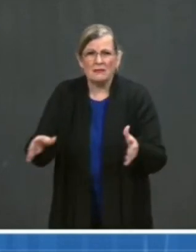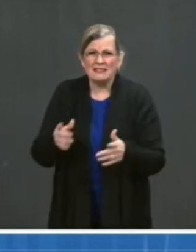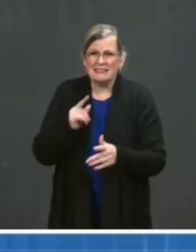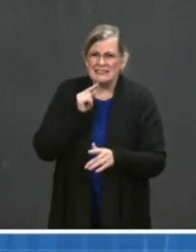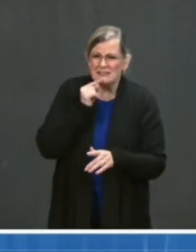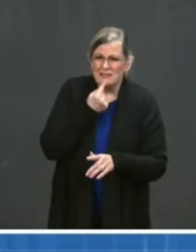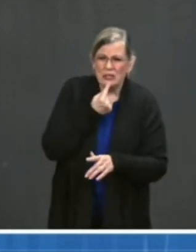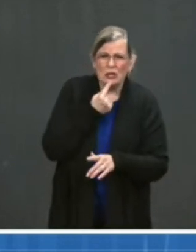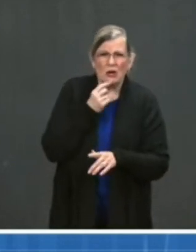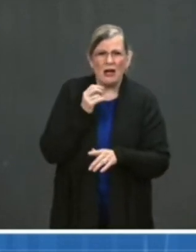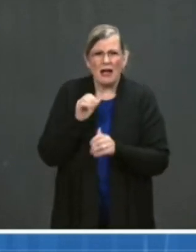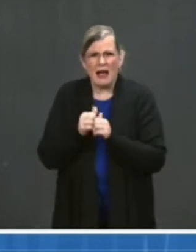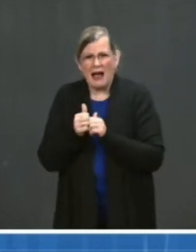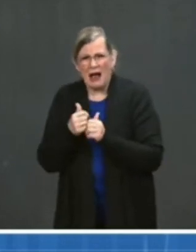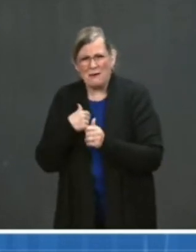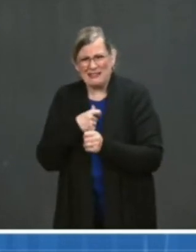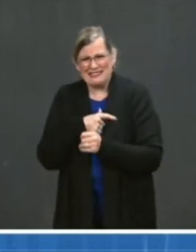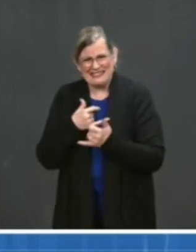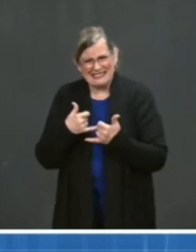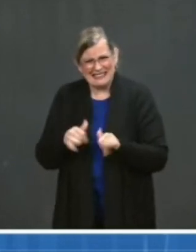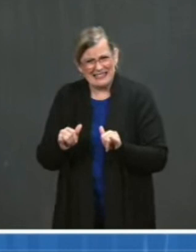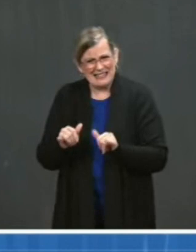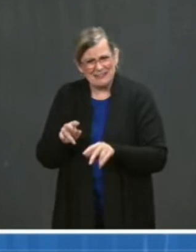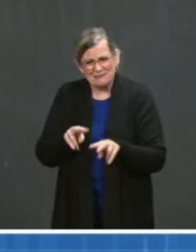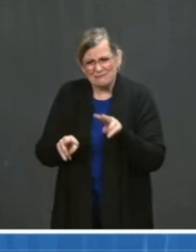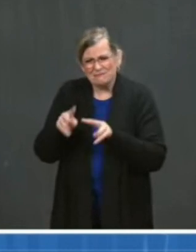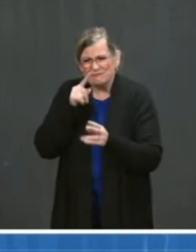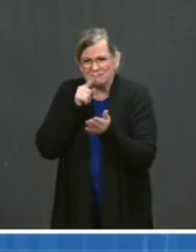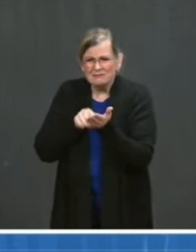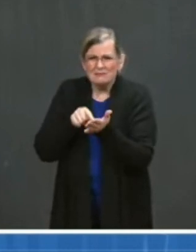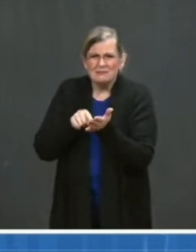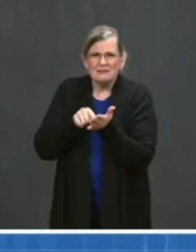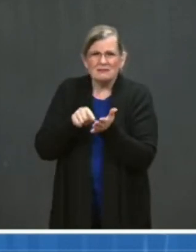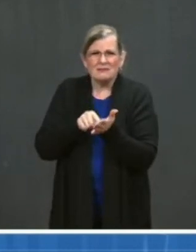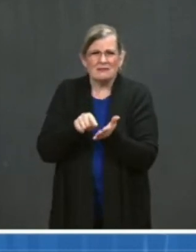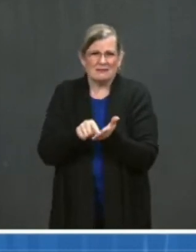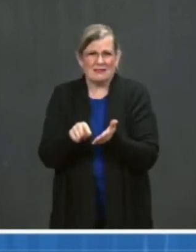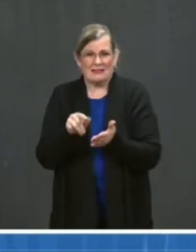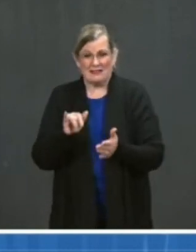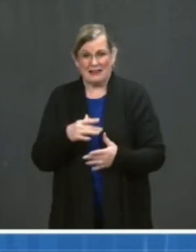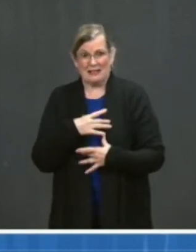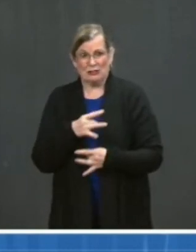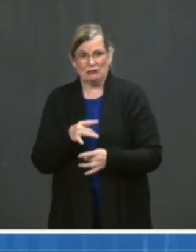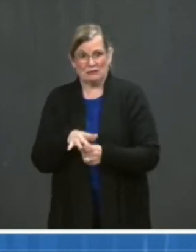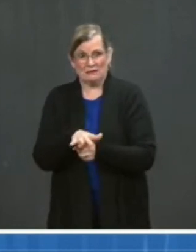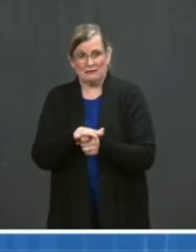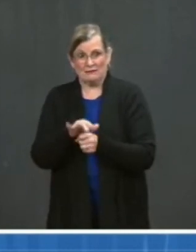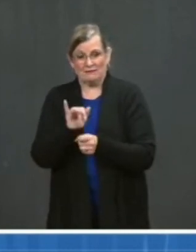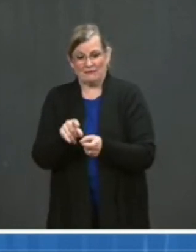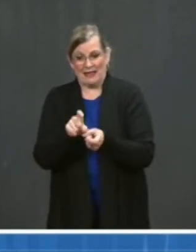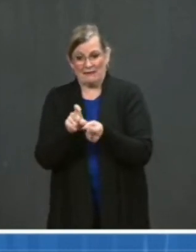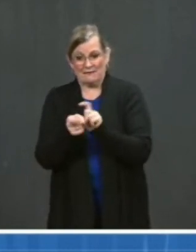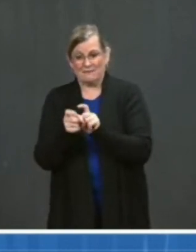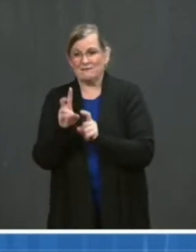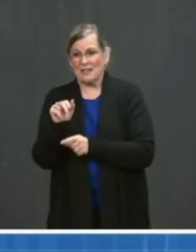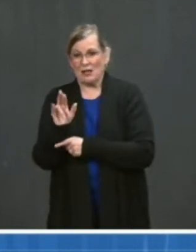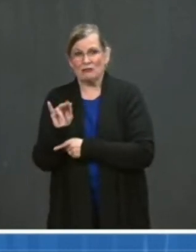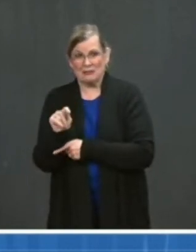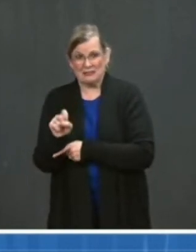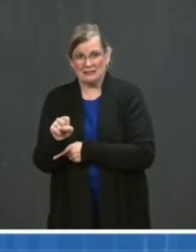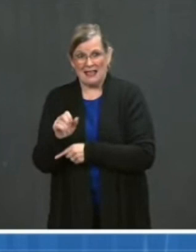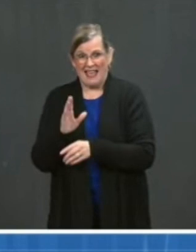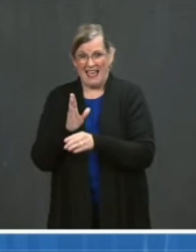to characterize the variant, its classification may change based on those findings. In the case of B1526,